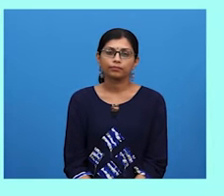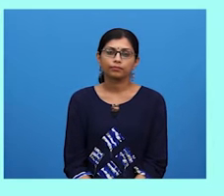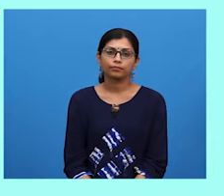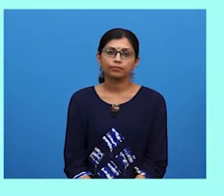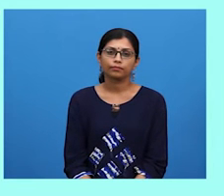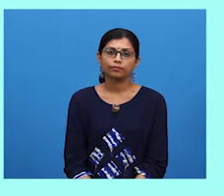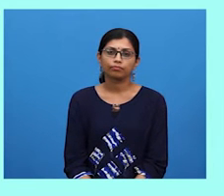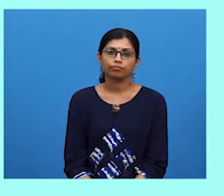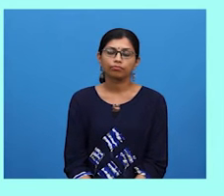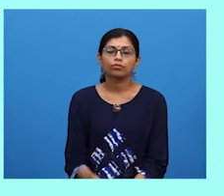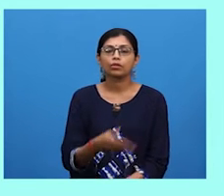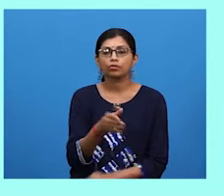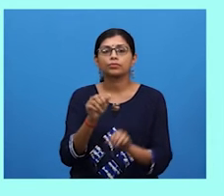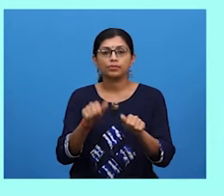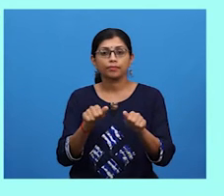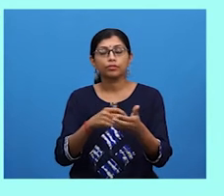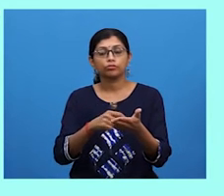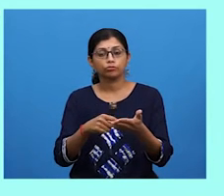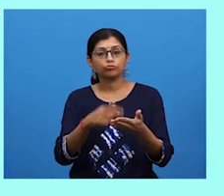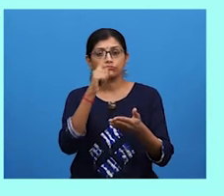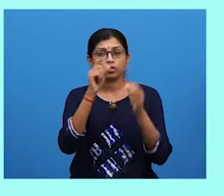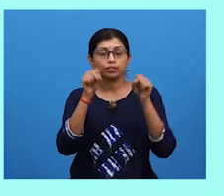This should be able to guide you.